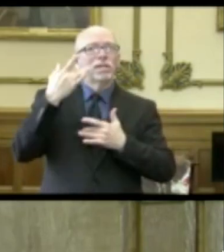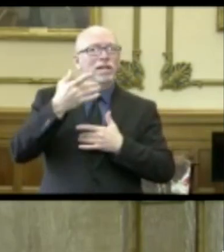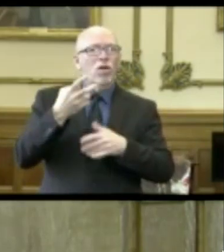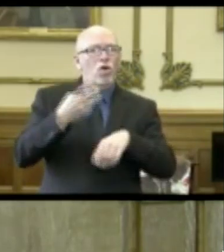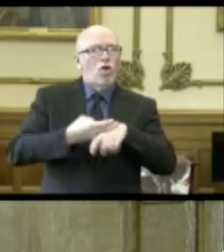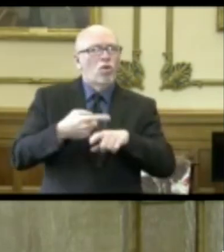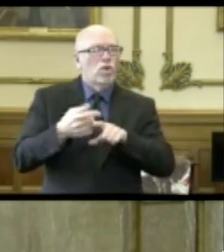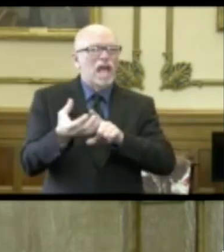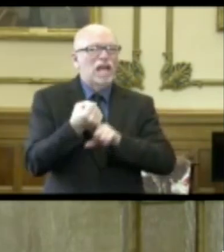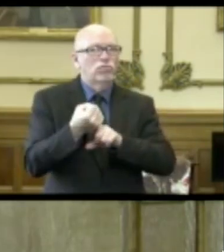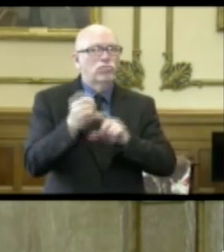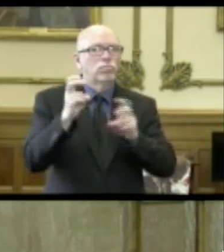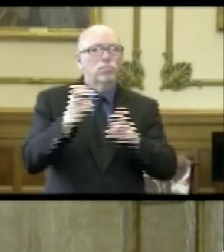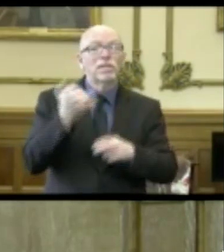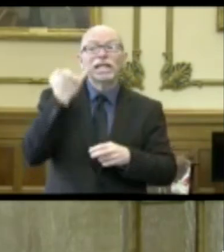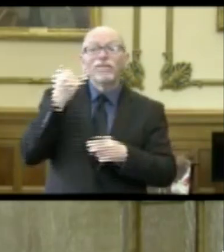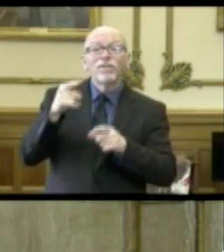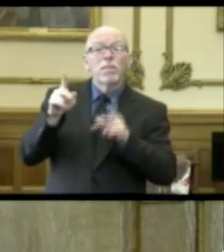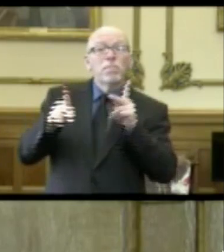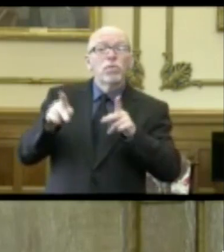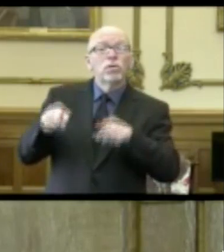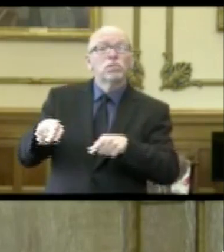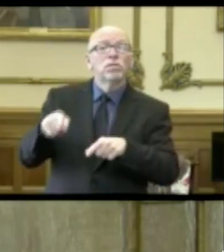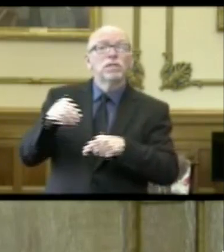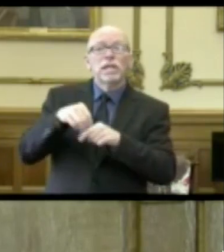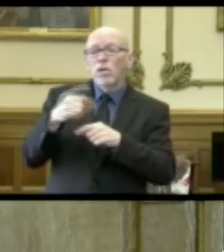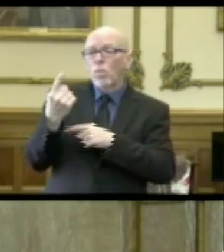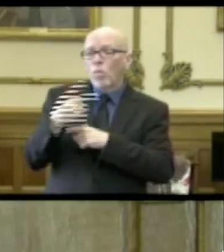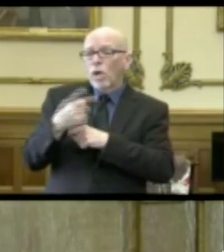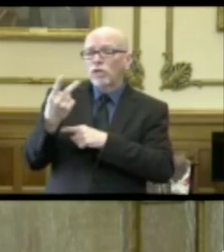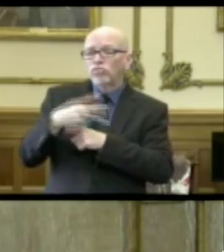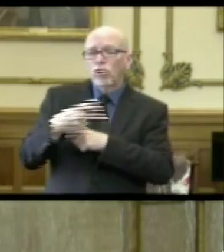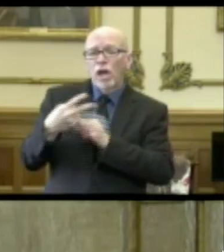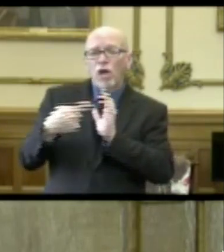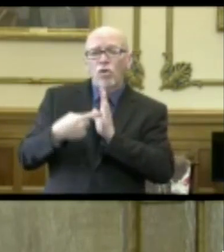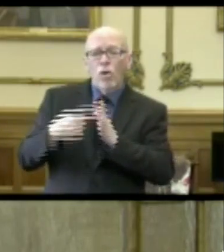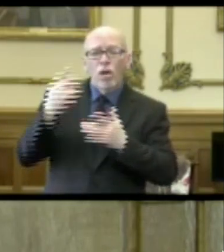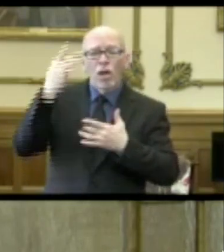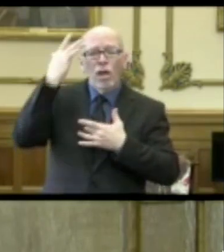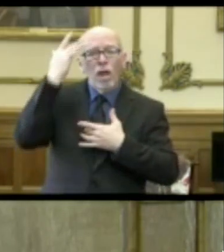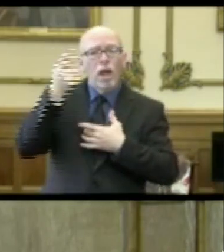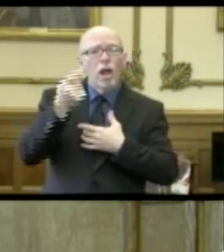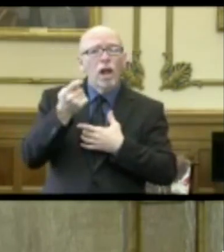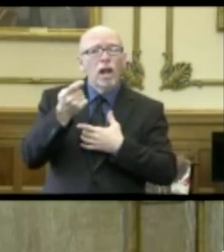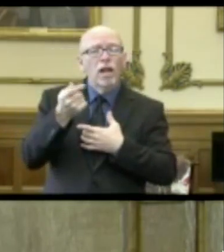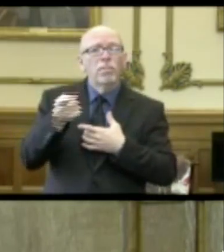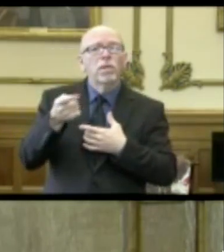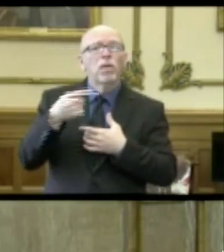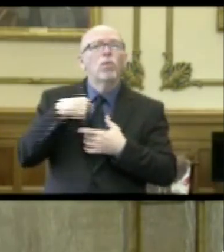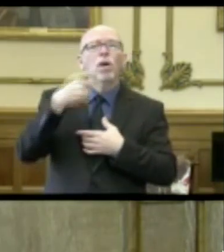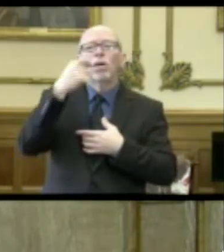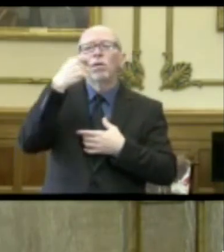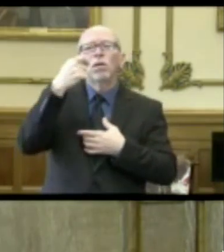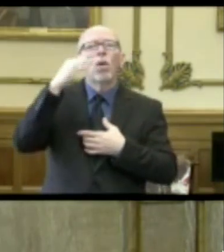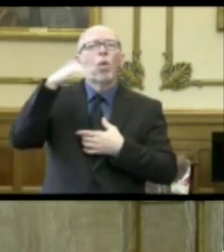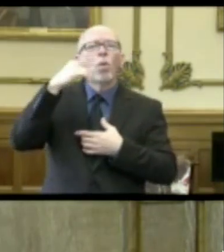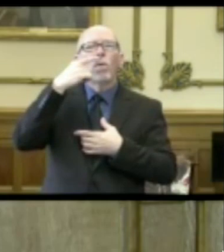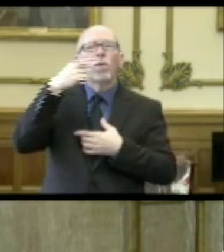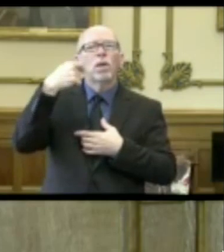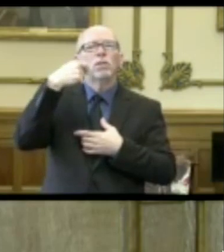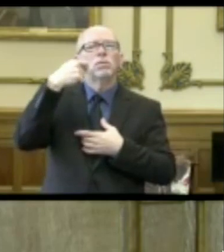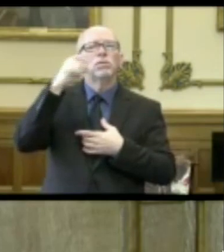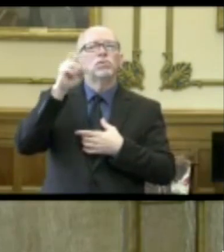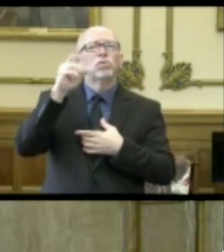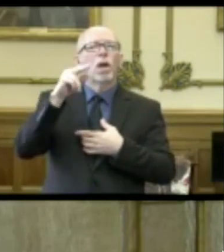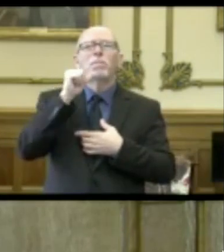low. Even individuals who are just in the first couple days of their symptom, if we just do a lower nose or what we call anterior nary